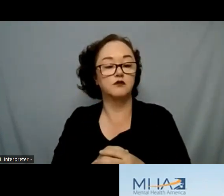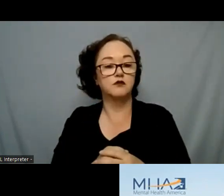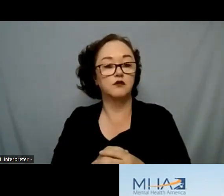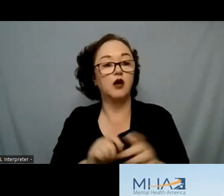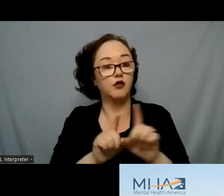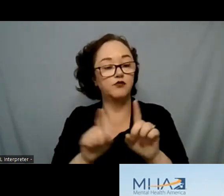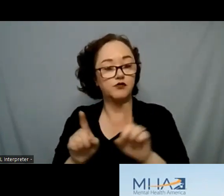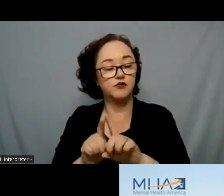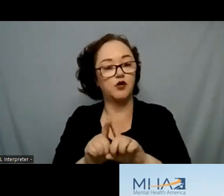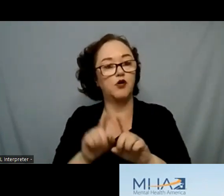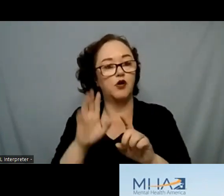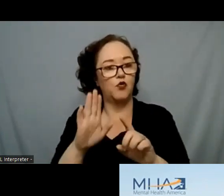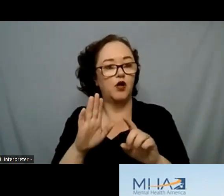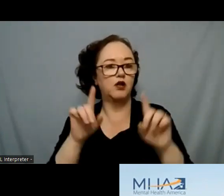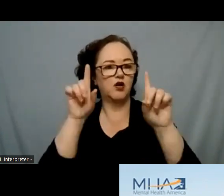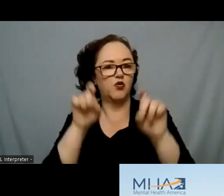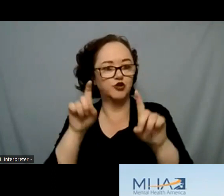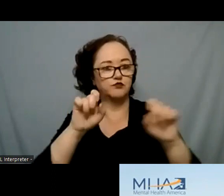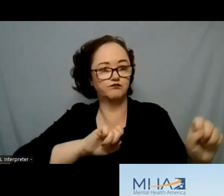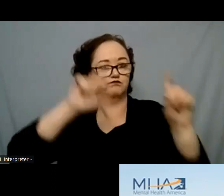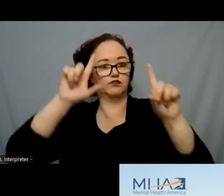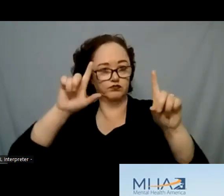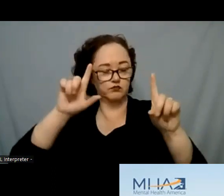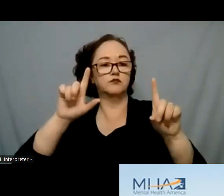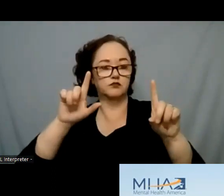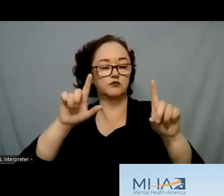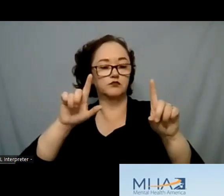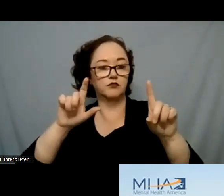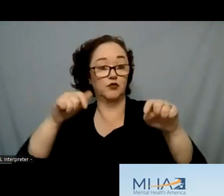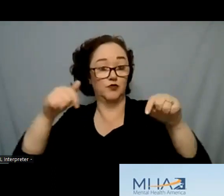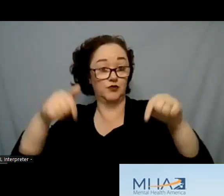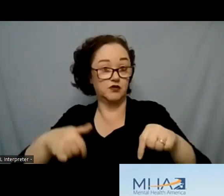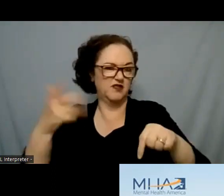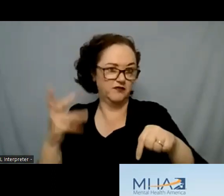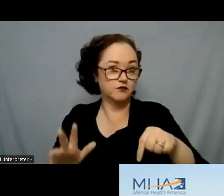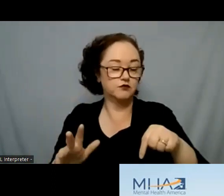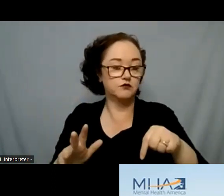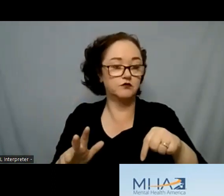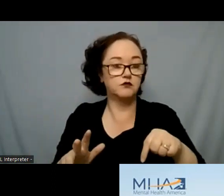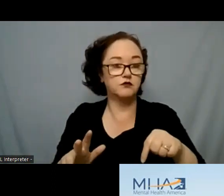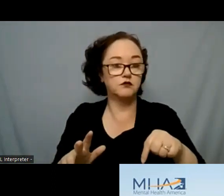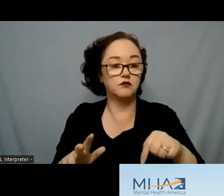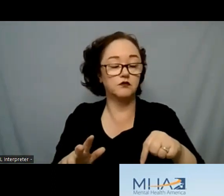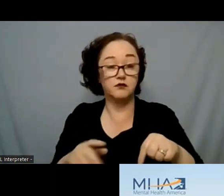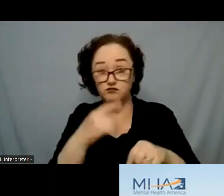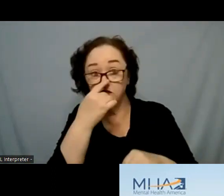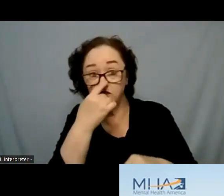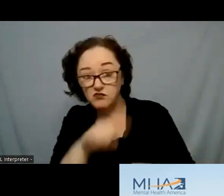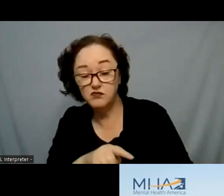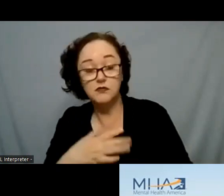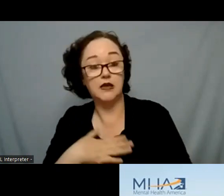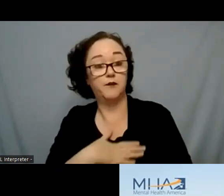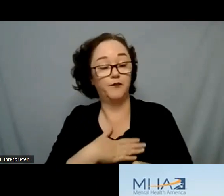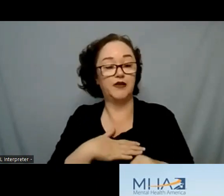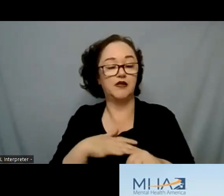pop up in your window at the end of this presentation and if you can complete that presentation